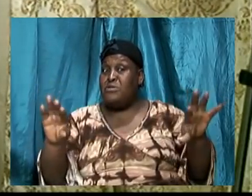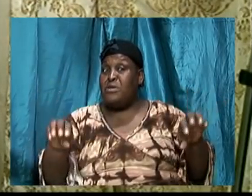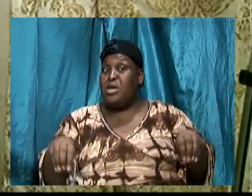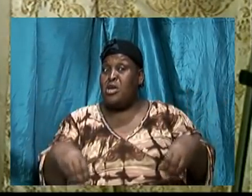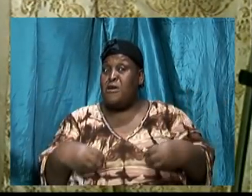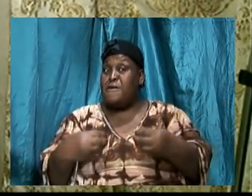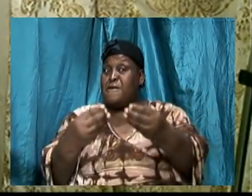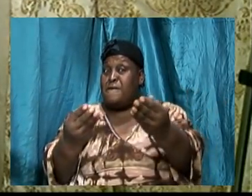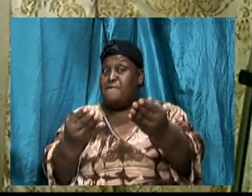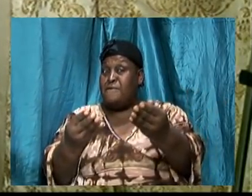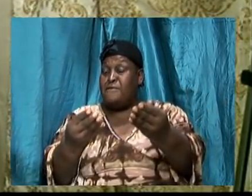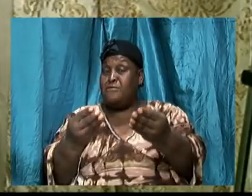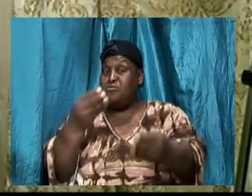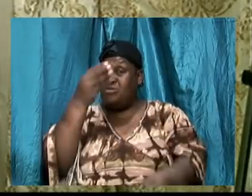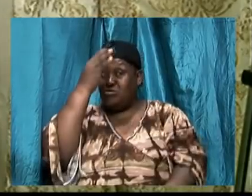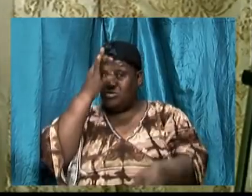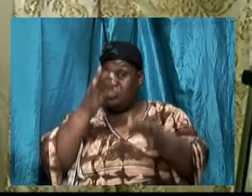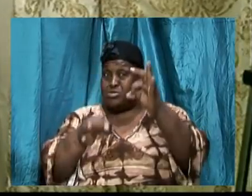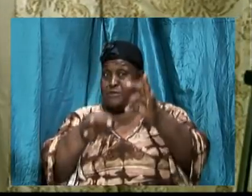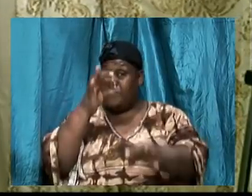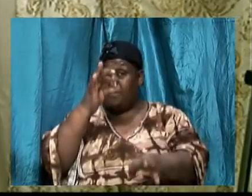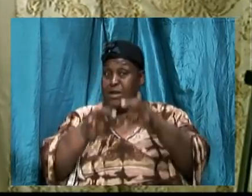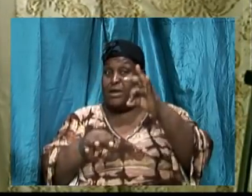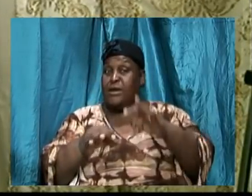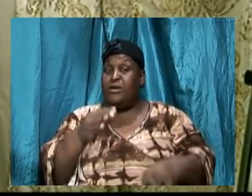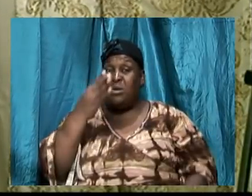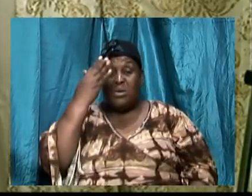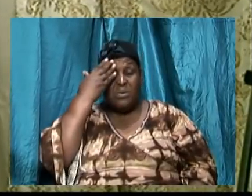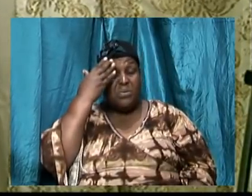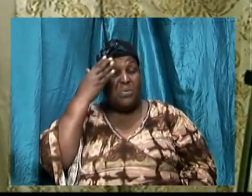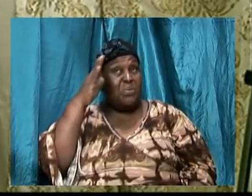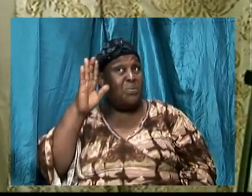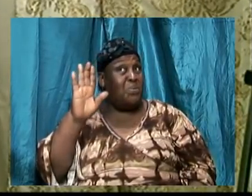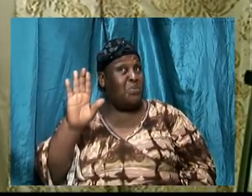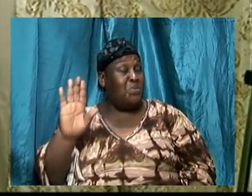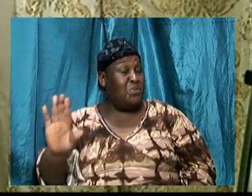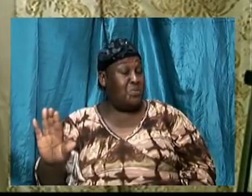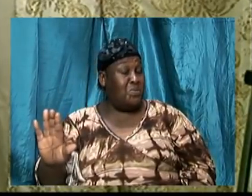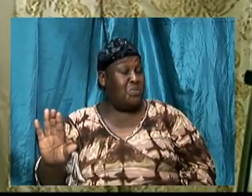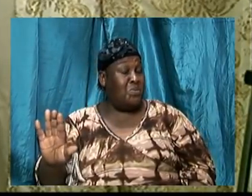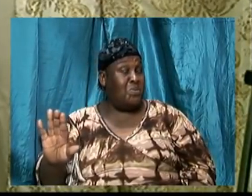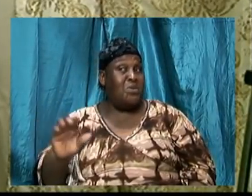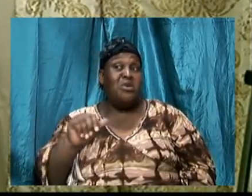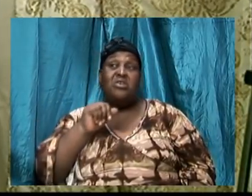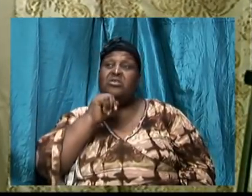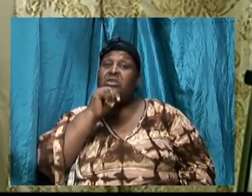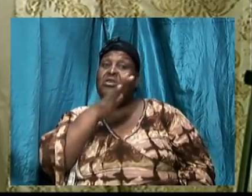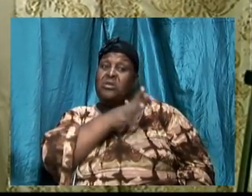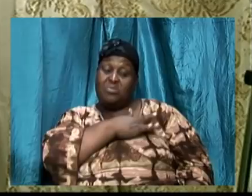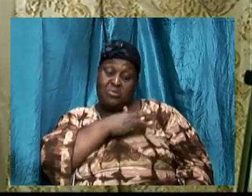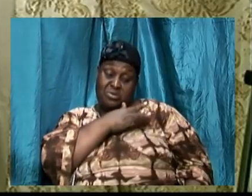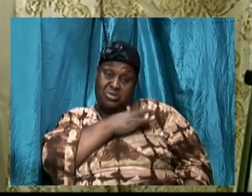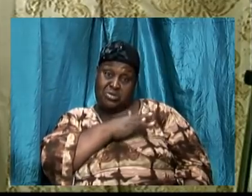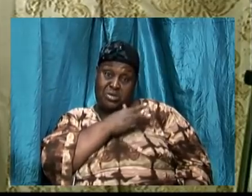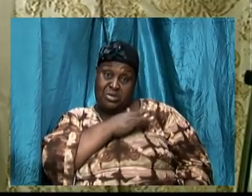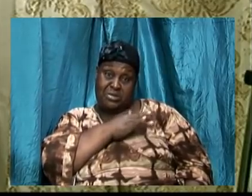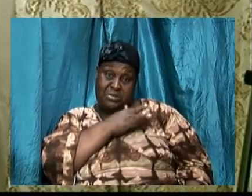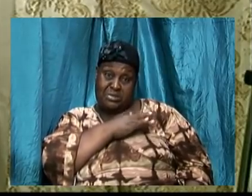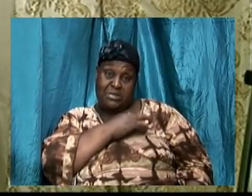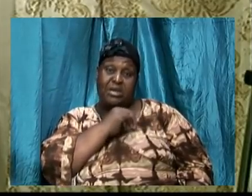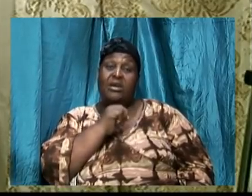justify or not knowing or not appreciating or not